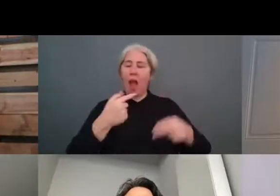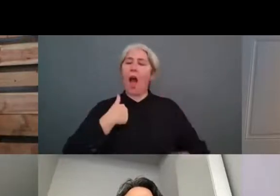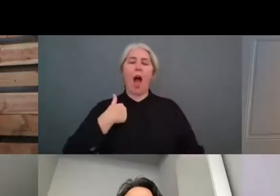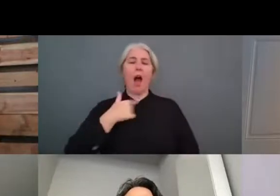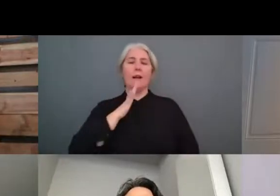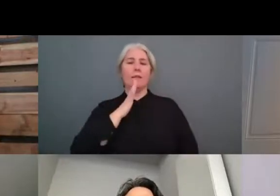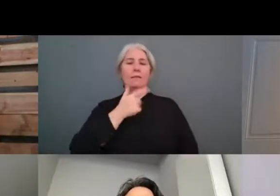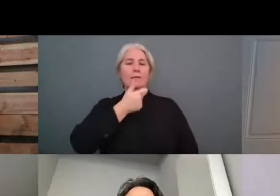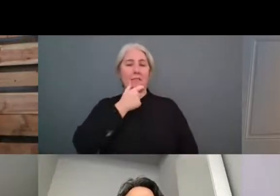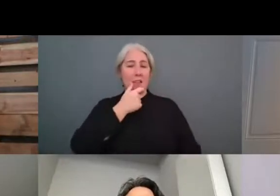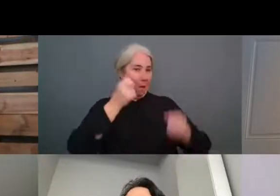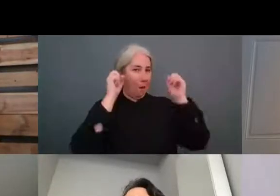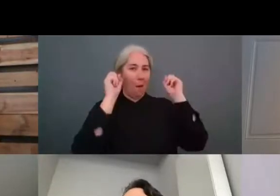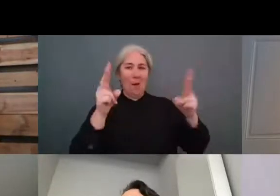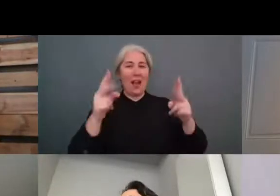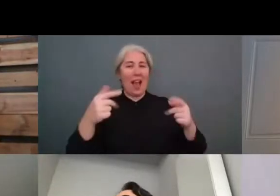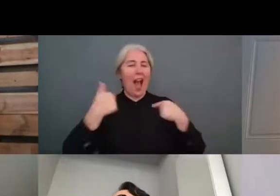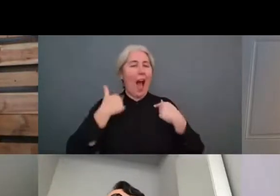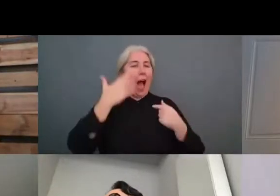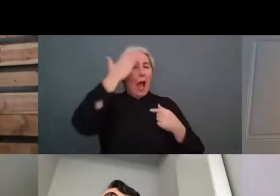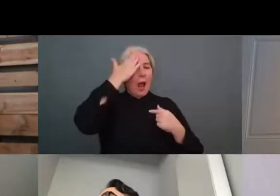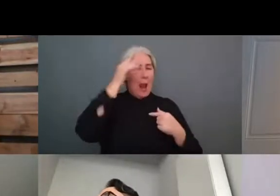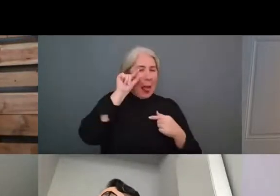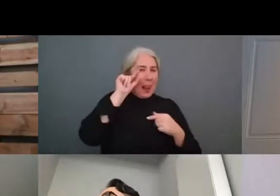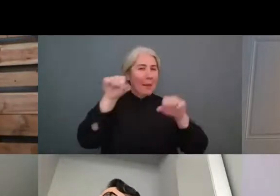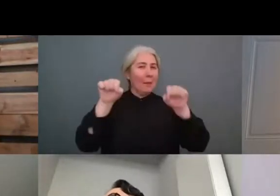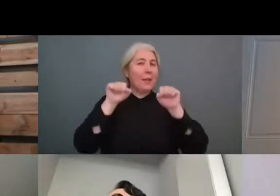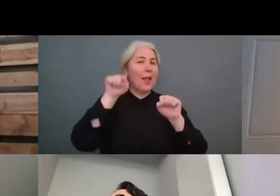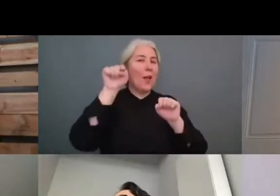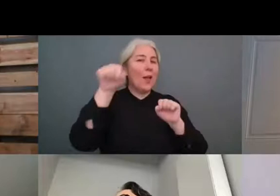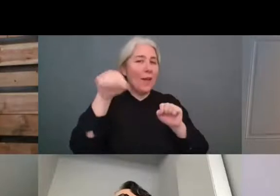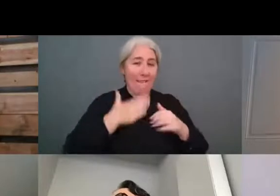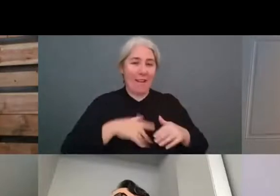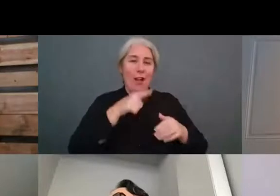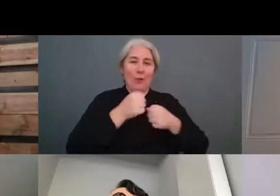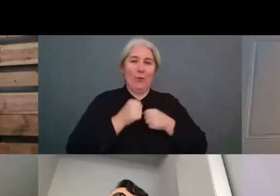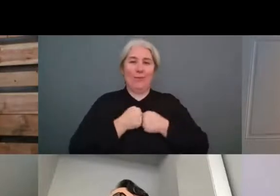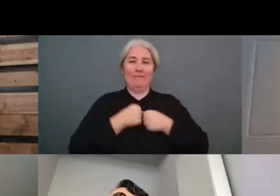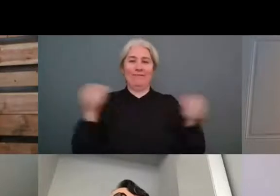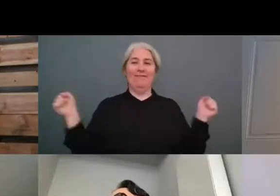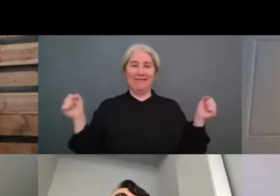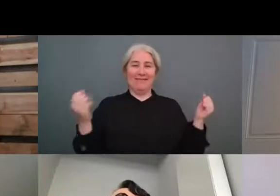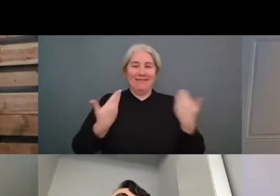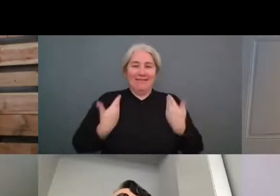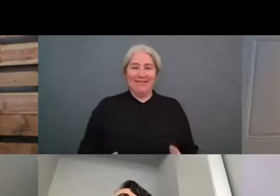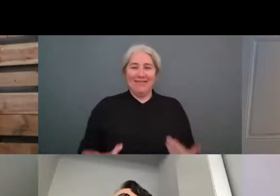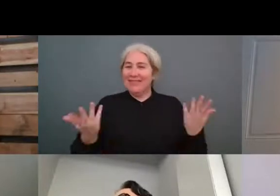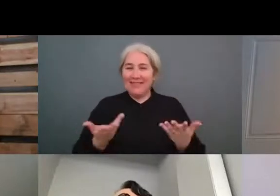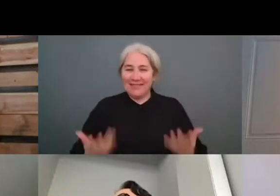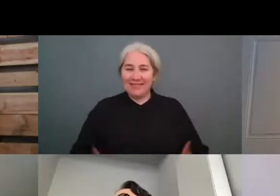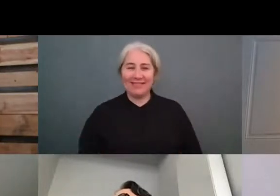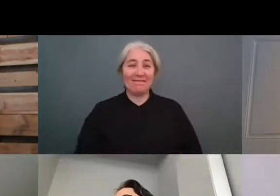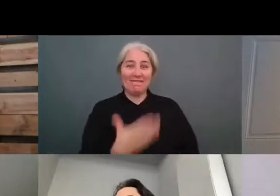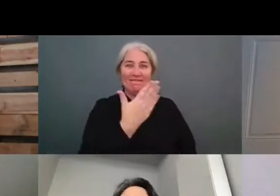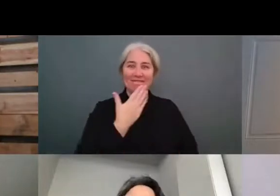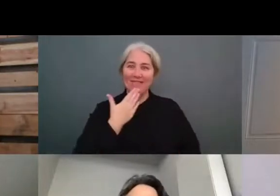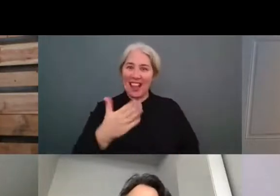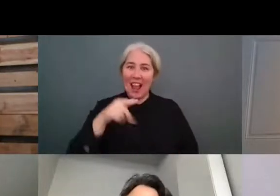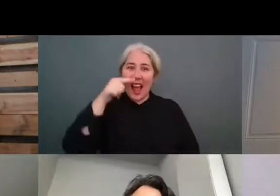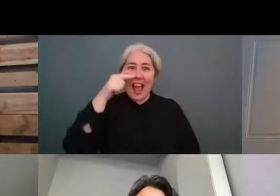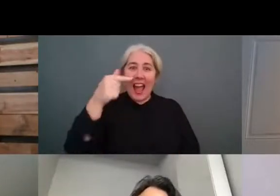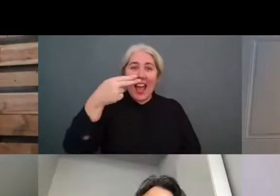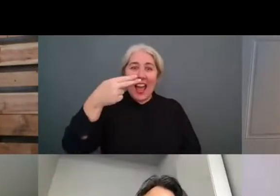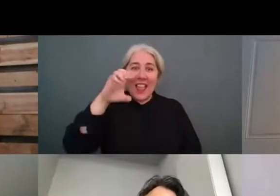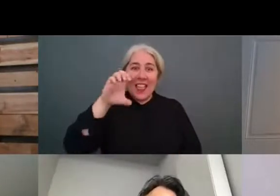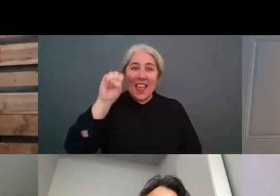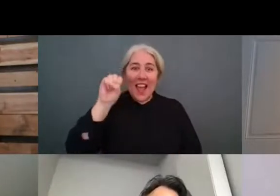an idea yeah théo made a a great introduction so so that was perfect uh thank you théo you should come every time